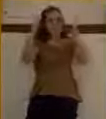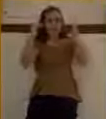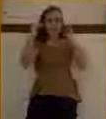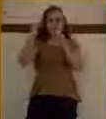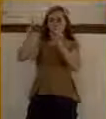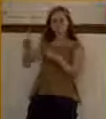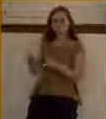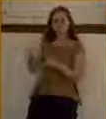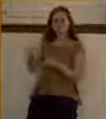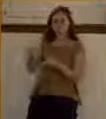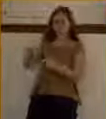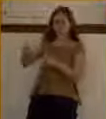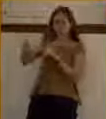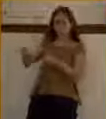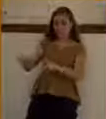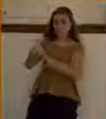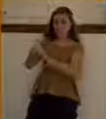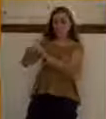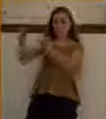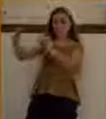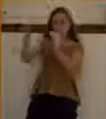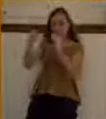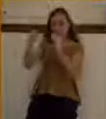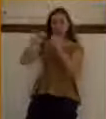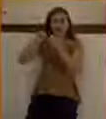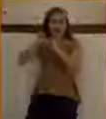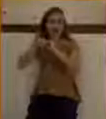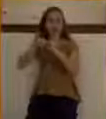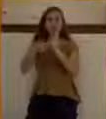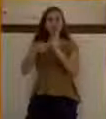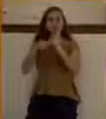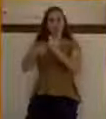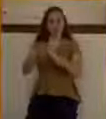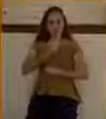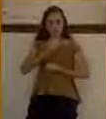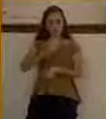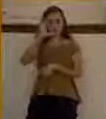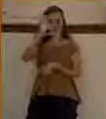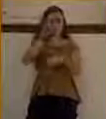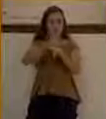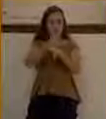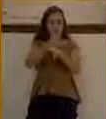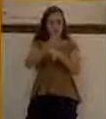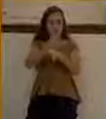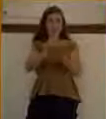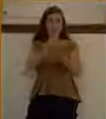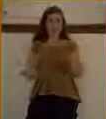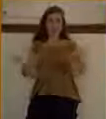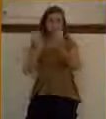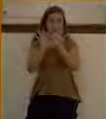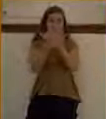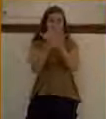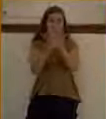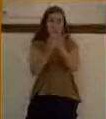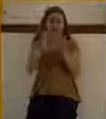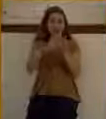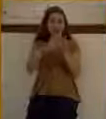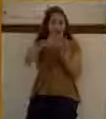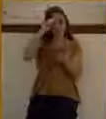lessons about how to exercise faith. And I think these are lessons that we need to learn today.